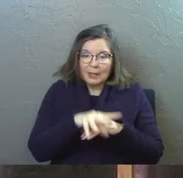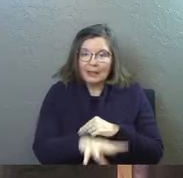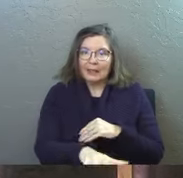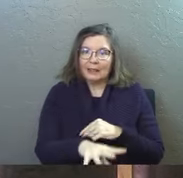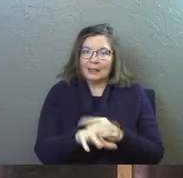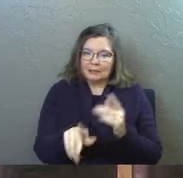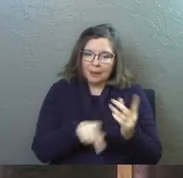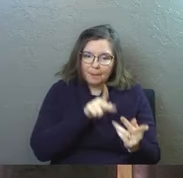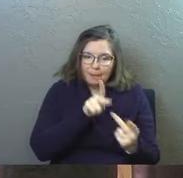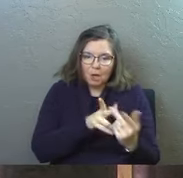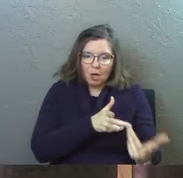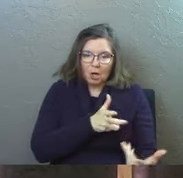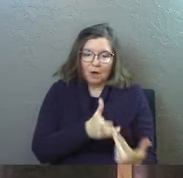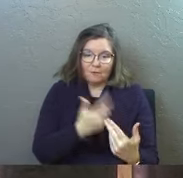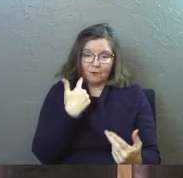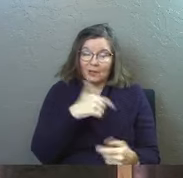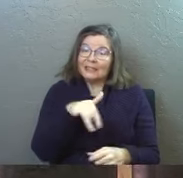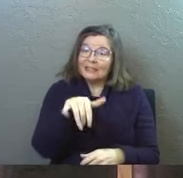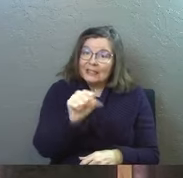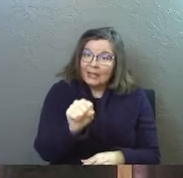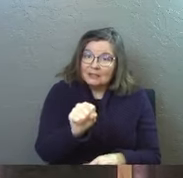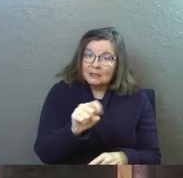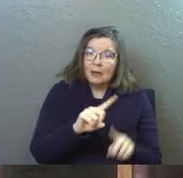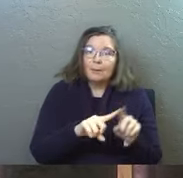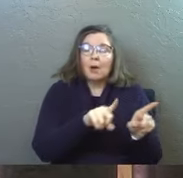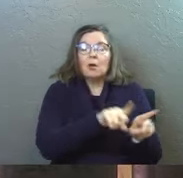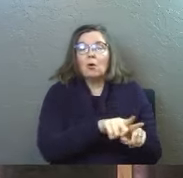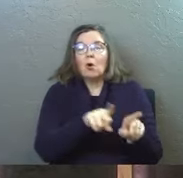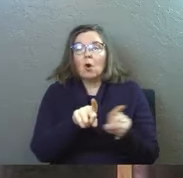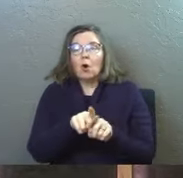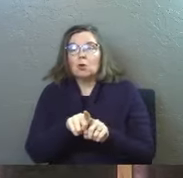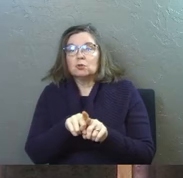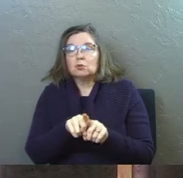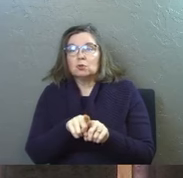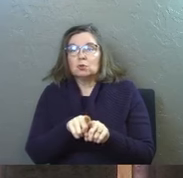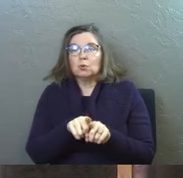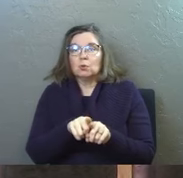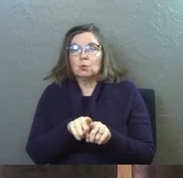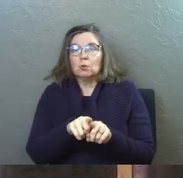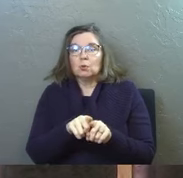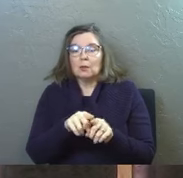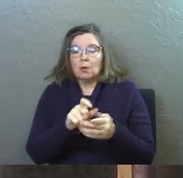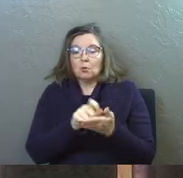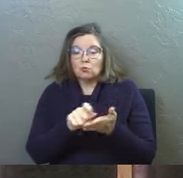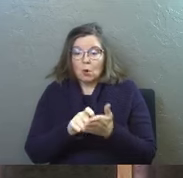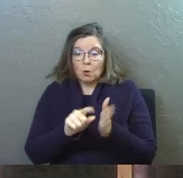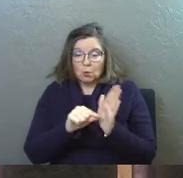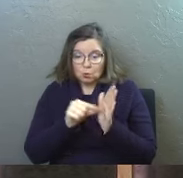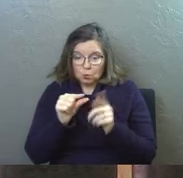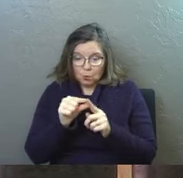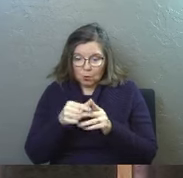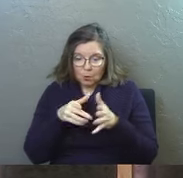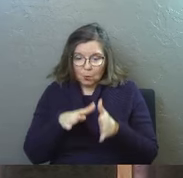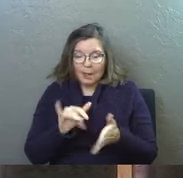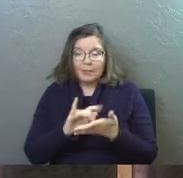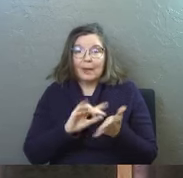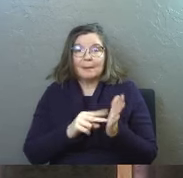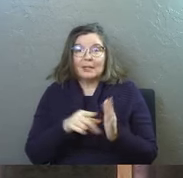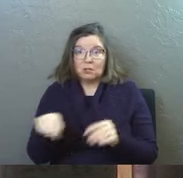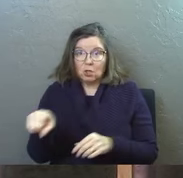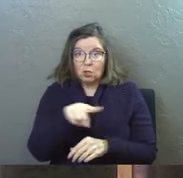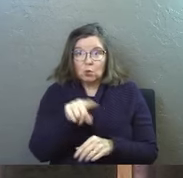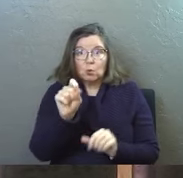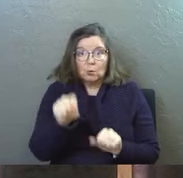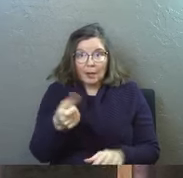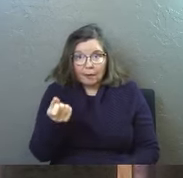perfect for us and that's all true but God also breathed his word in such a way that it is within reach for